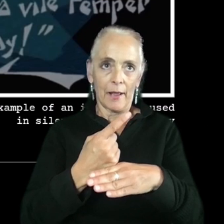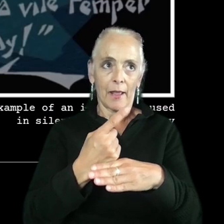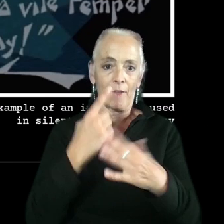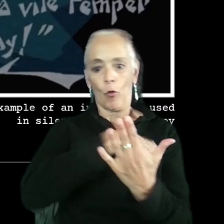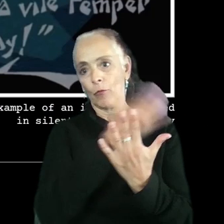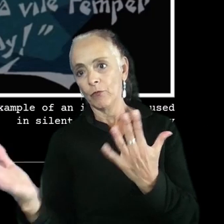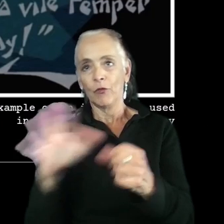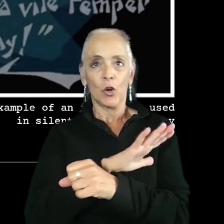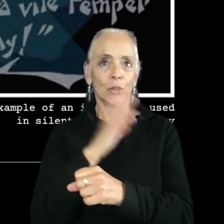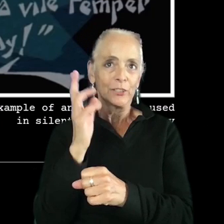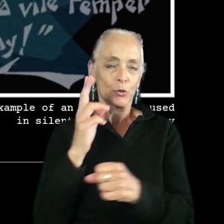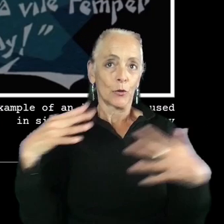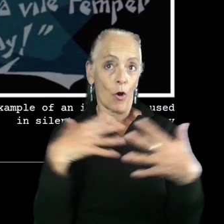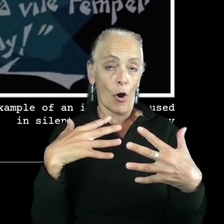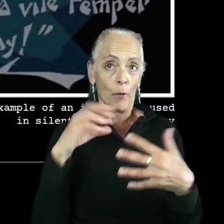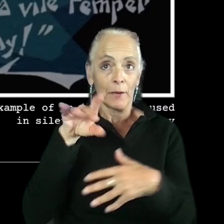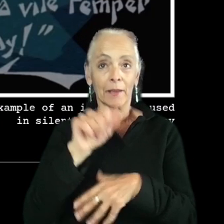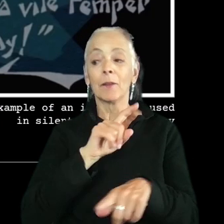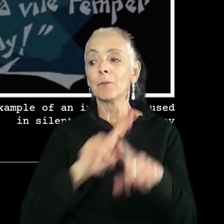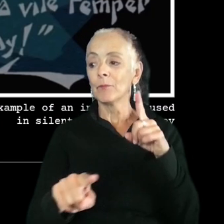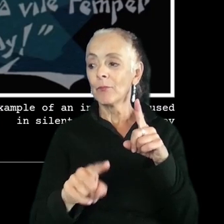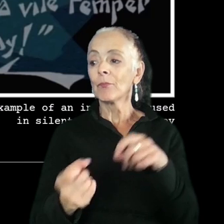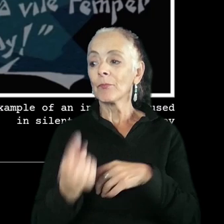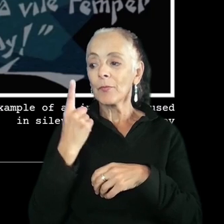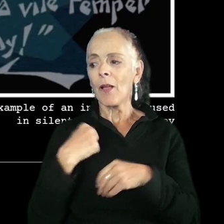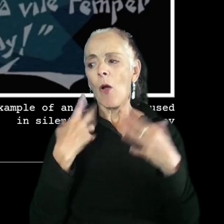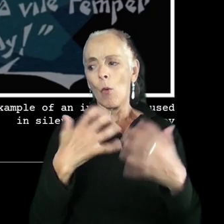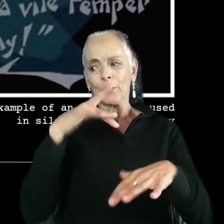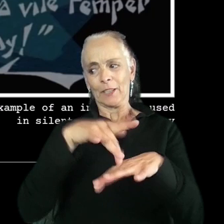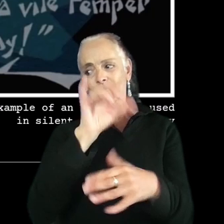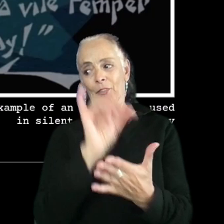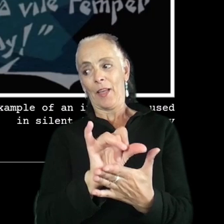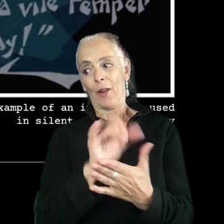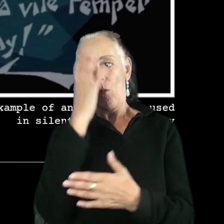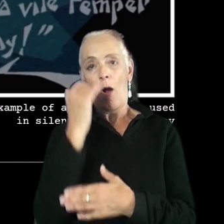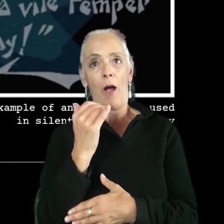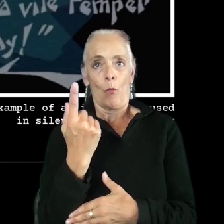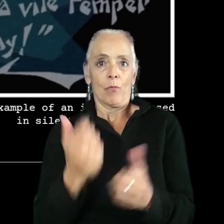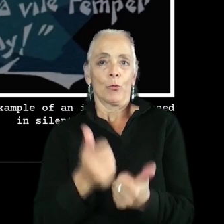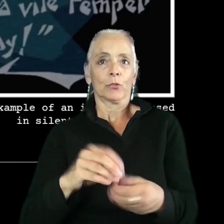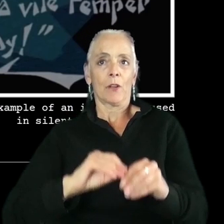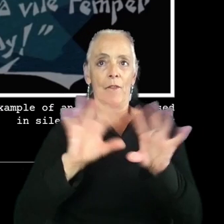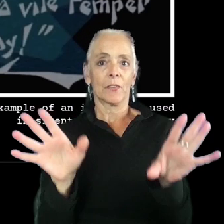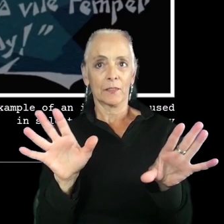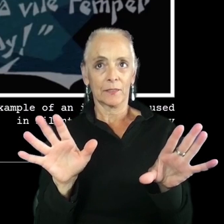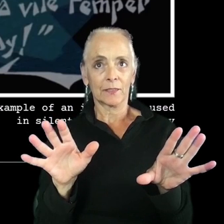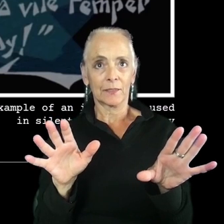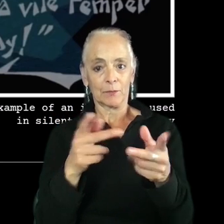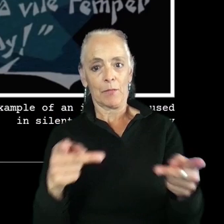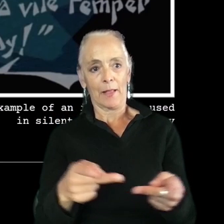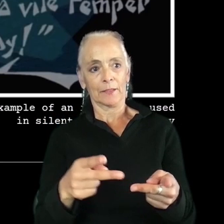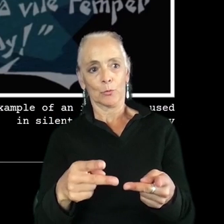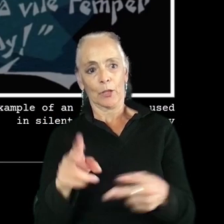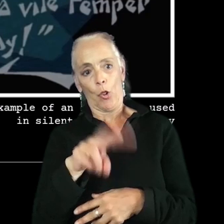history of horror media. But I did want to touch upon that because it is one of the most obvious places that we can point